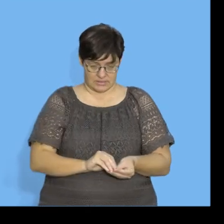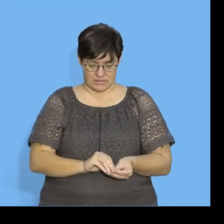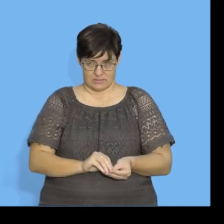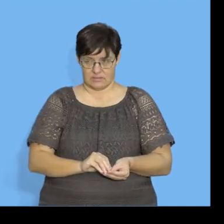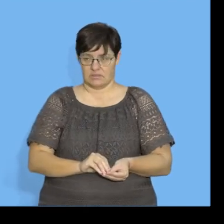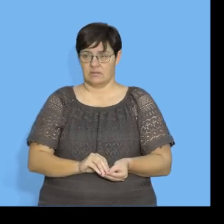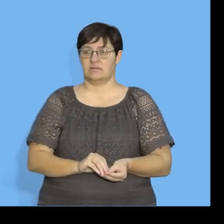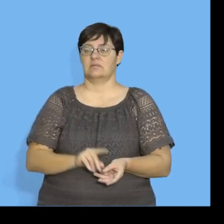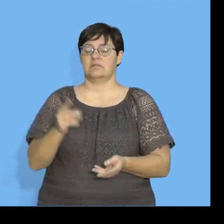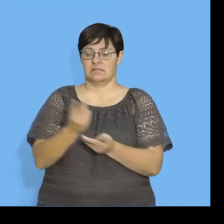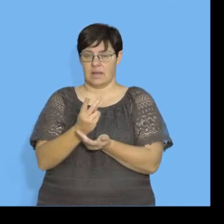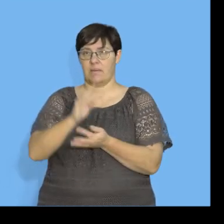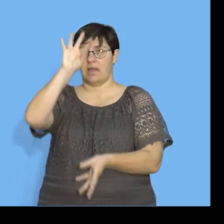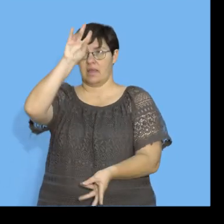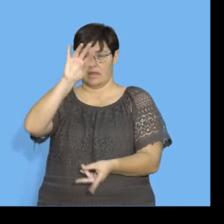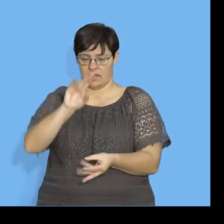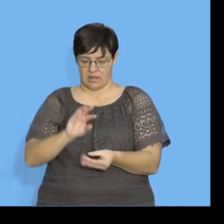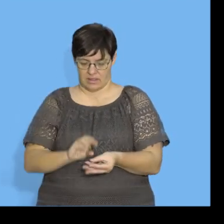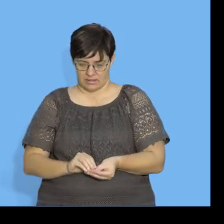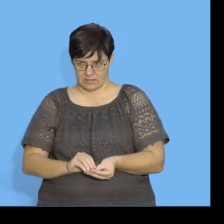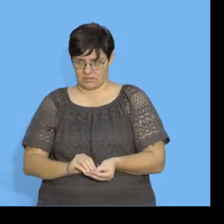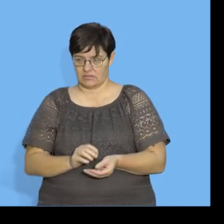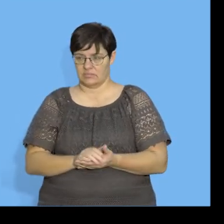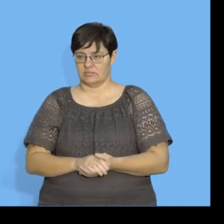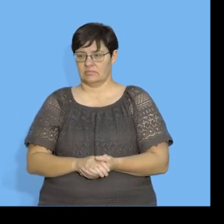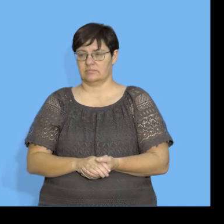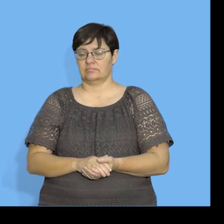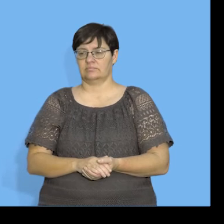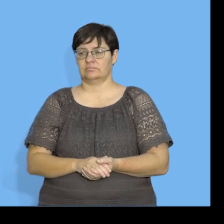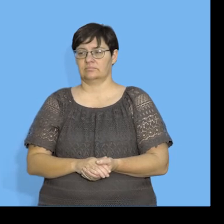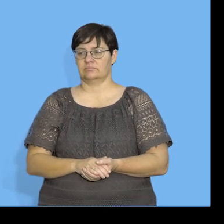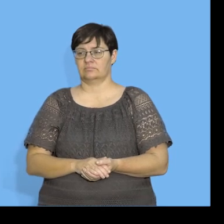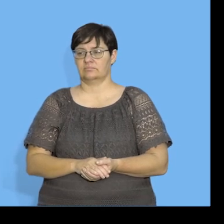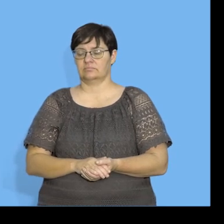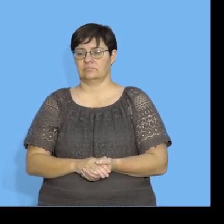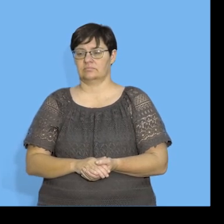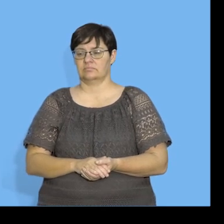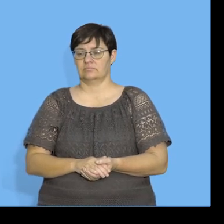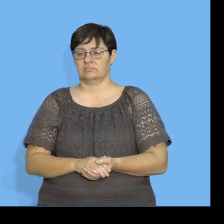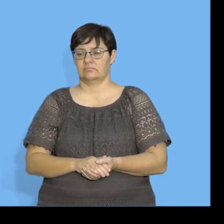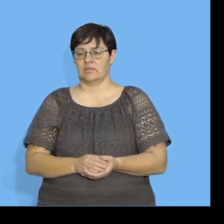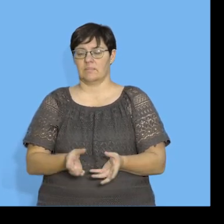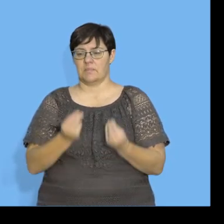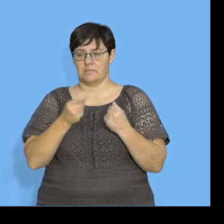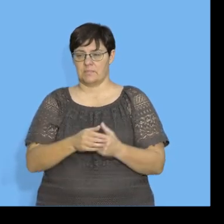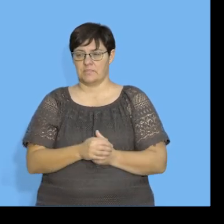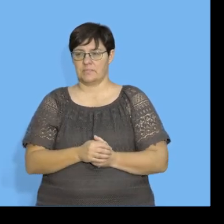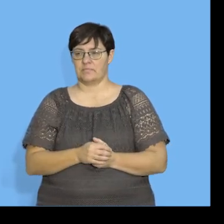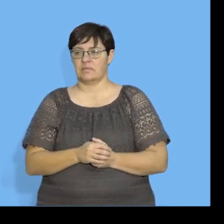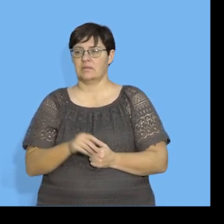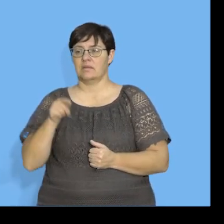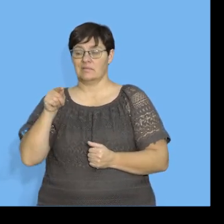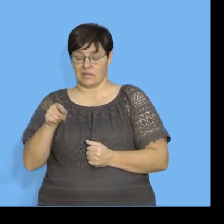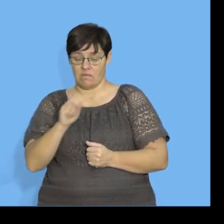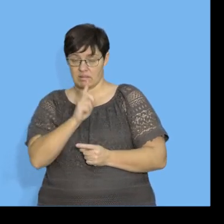everything. Similarly, also, here, we add, add. This is what we get.